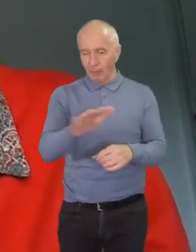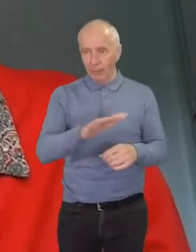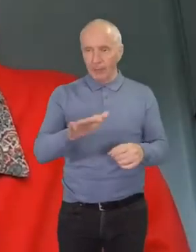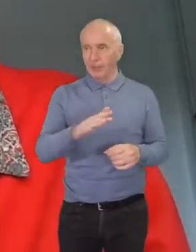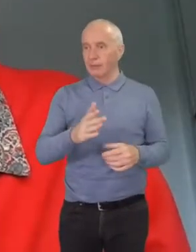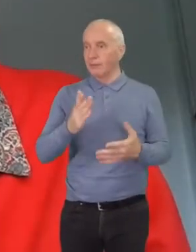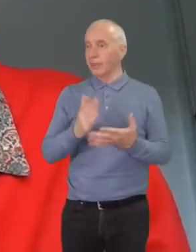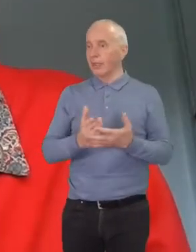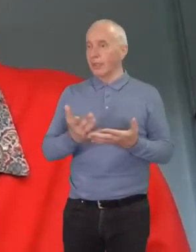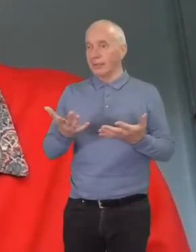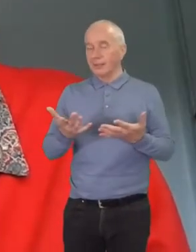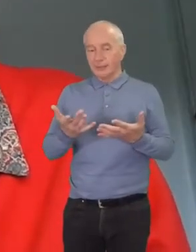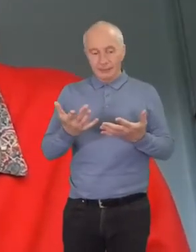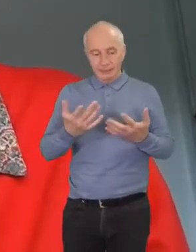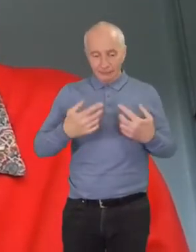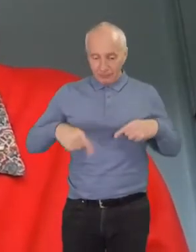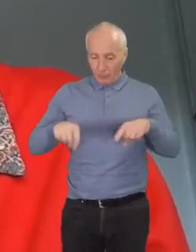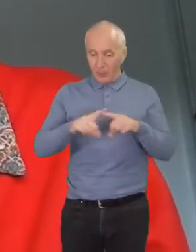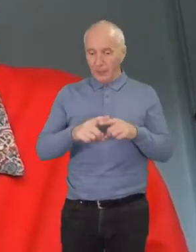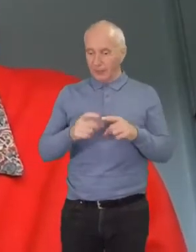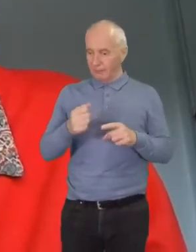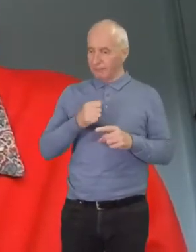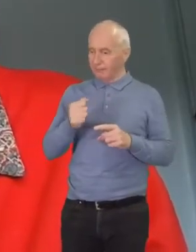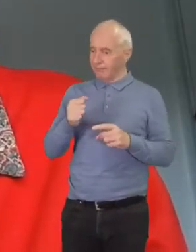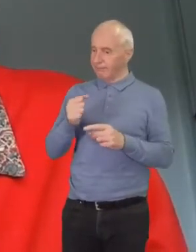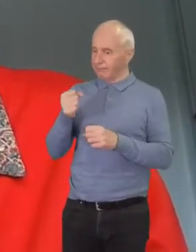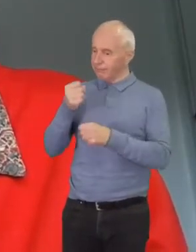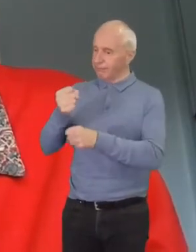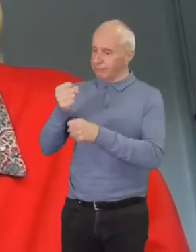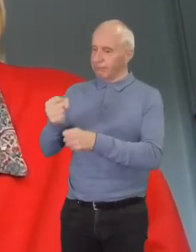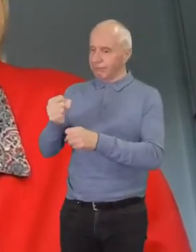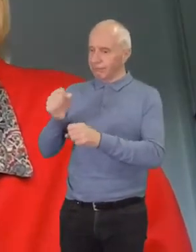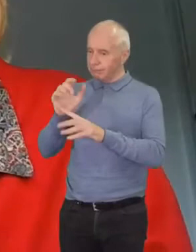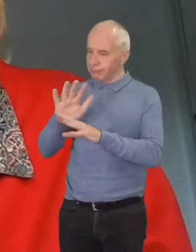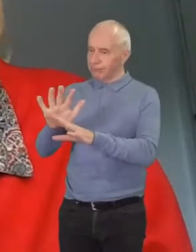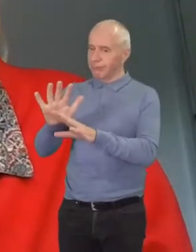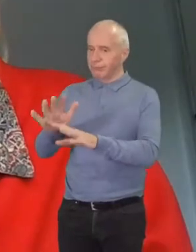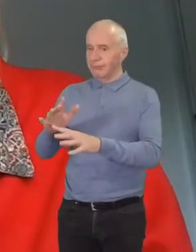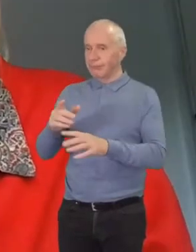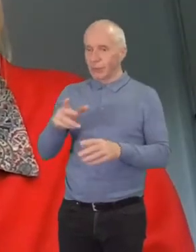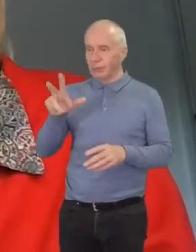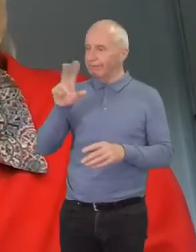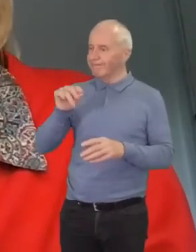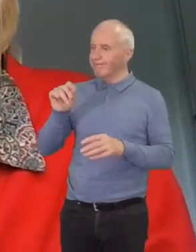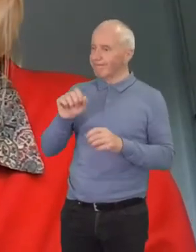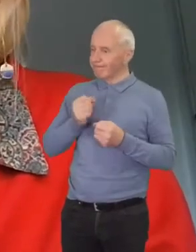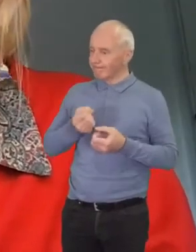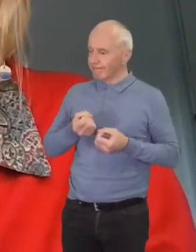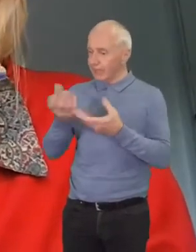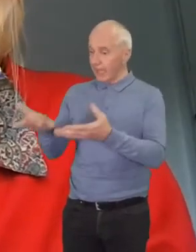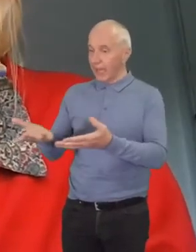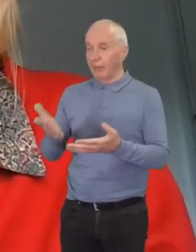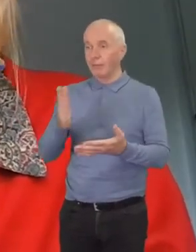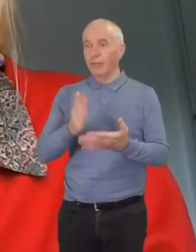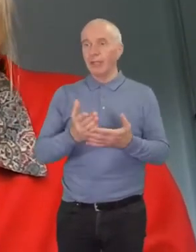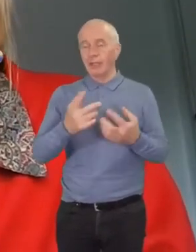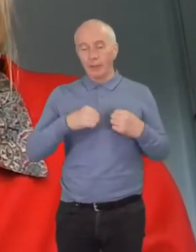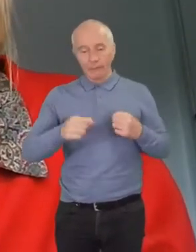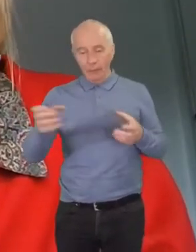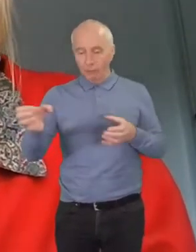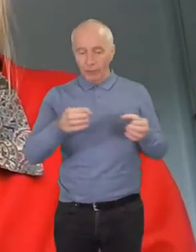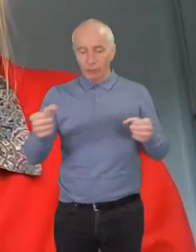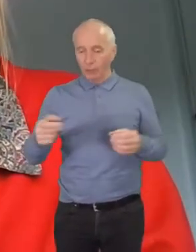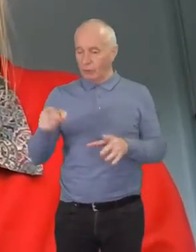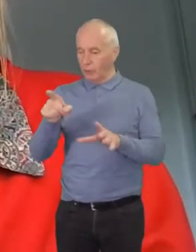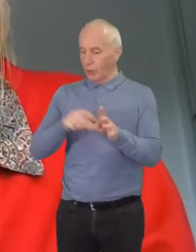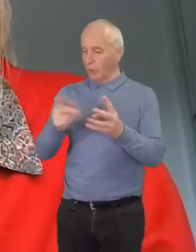diverse voices and diverse voices need to be drawn in by people already inside the tent. Why not recruit a young board member to your